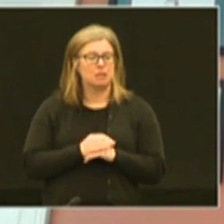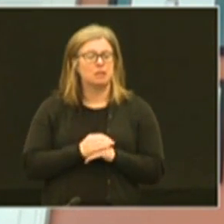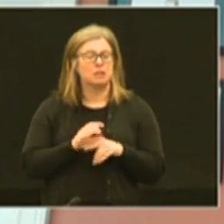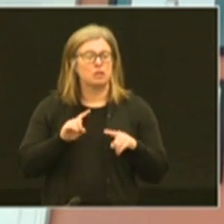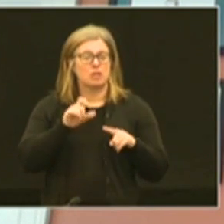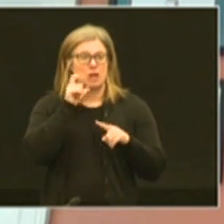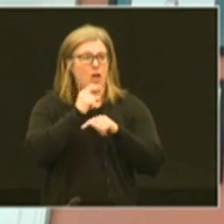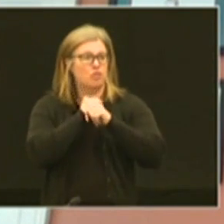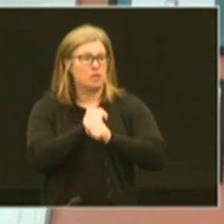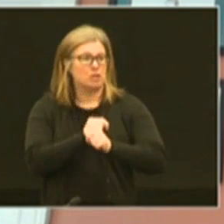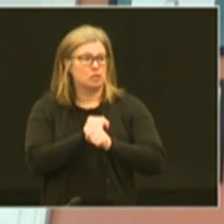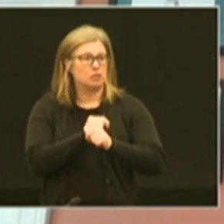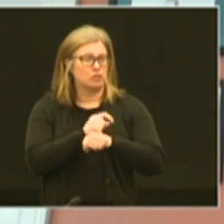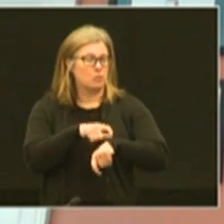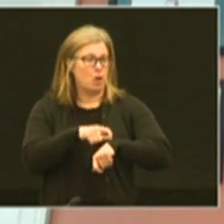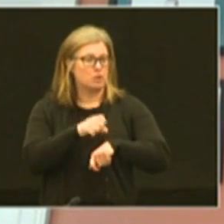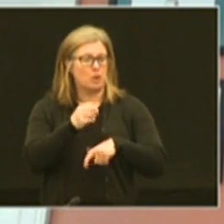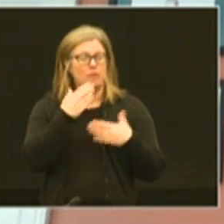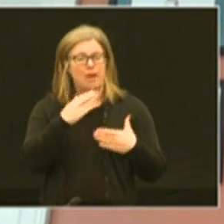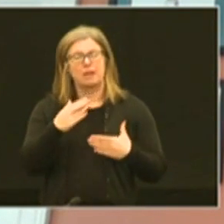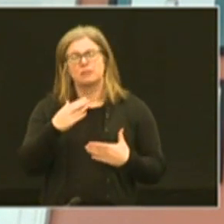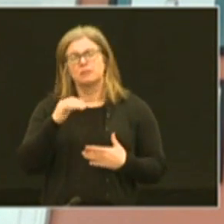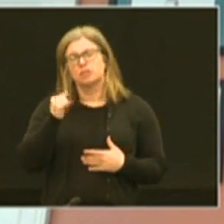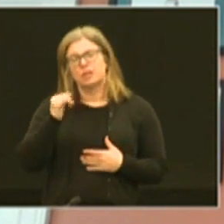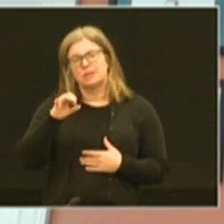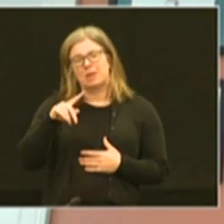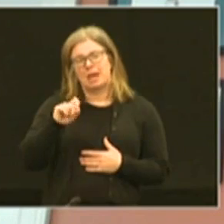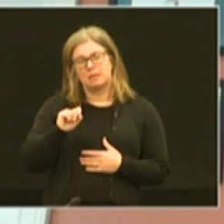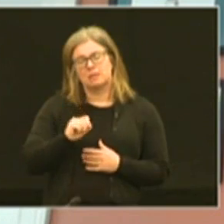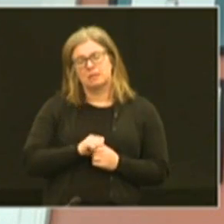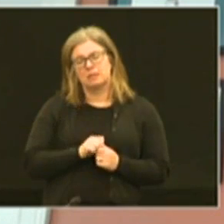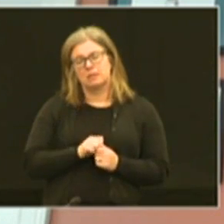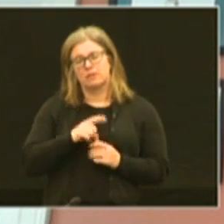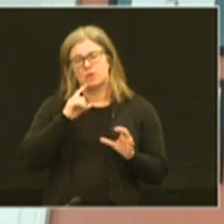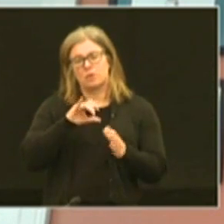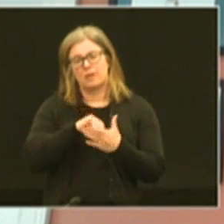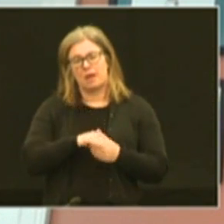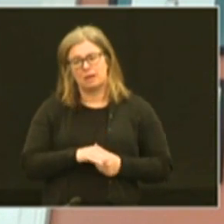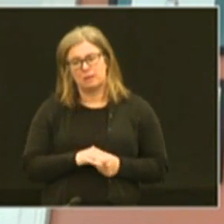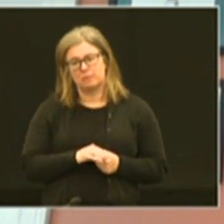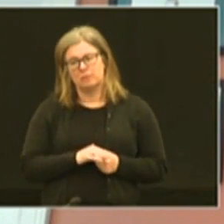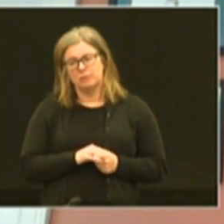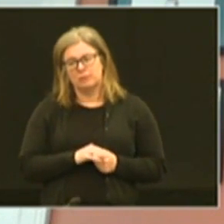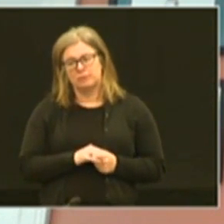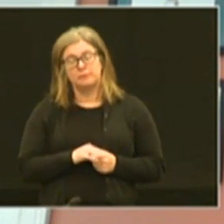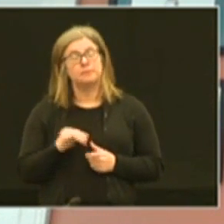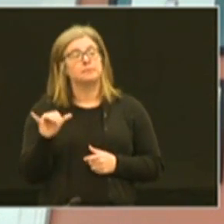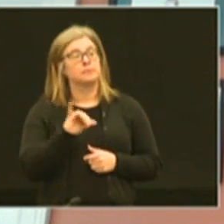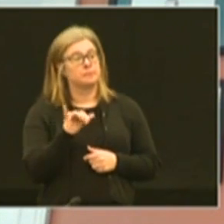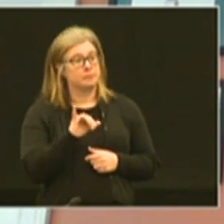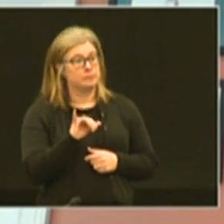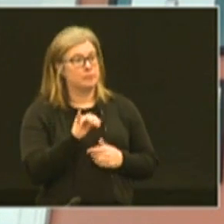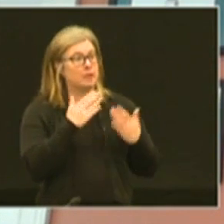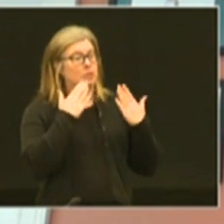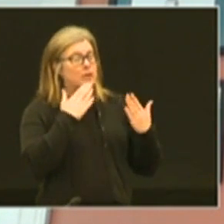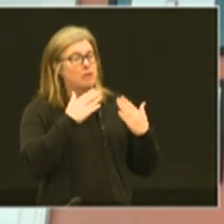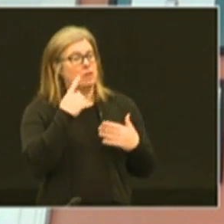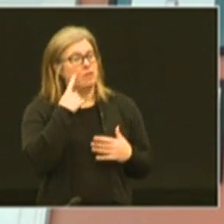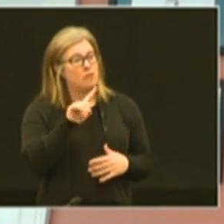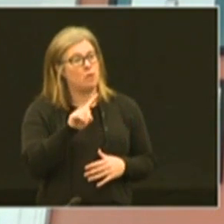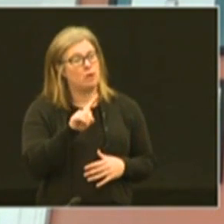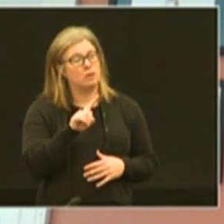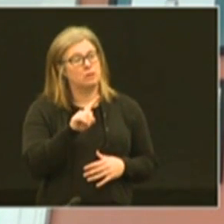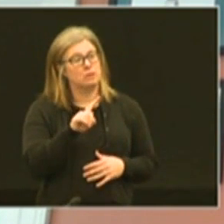they're in this non-traditional mode. So I want to say thank you to JCPS for doing that. We've also been grateful for